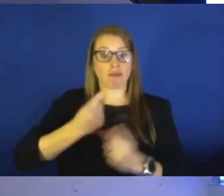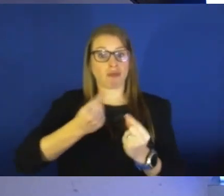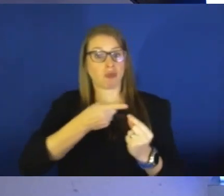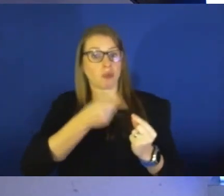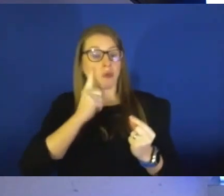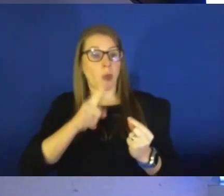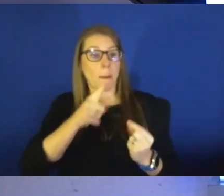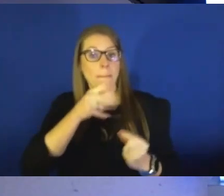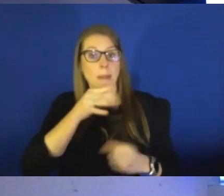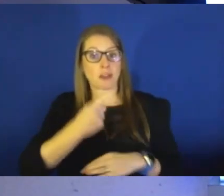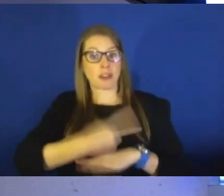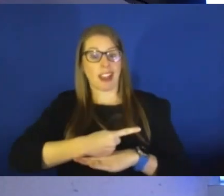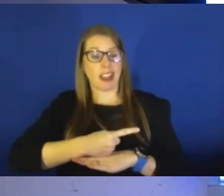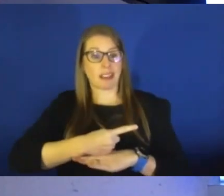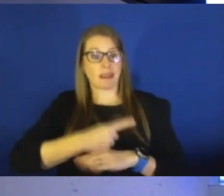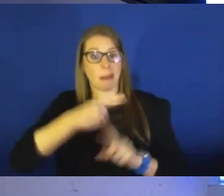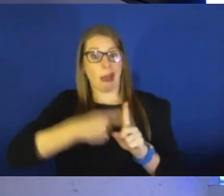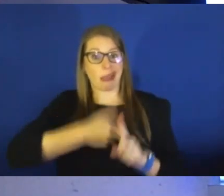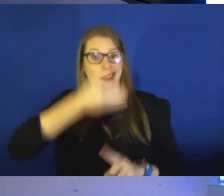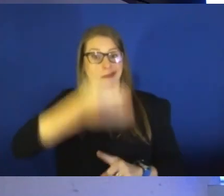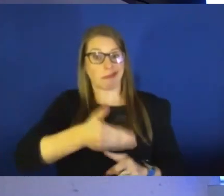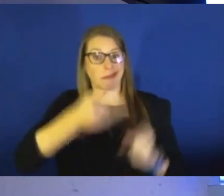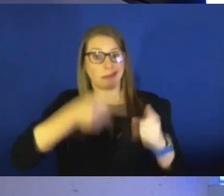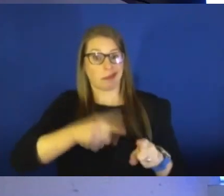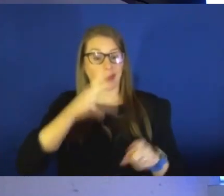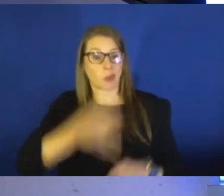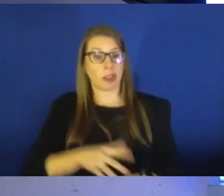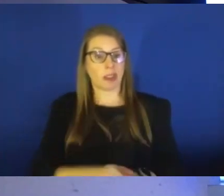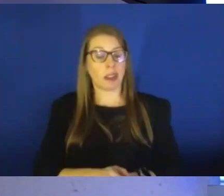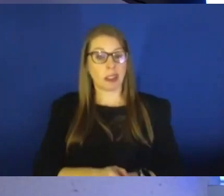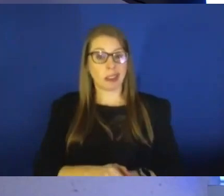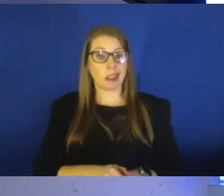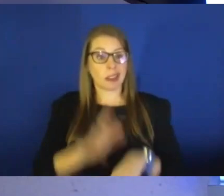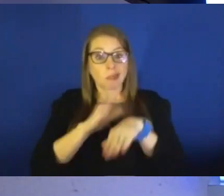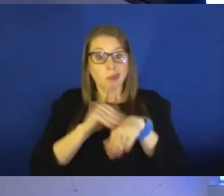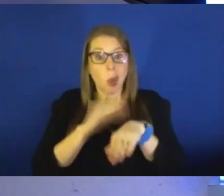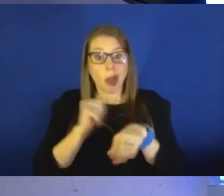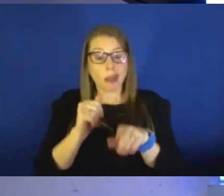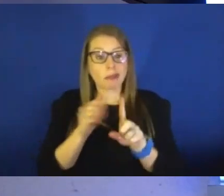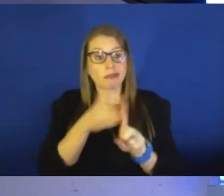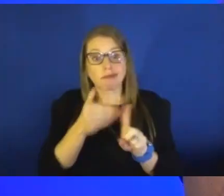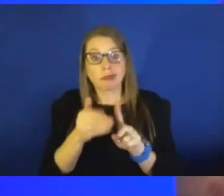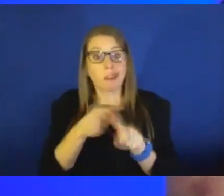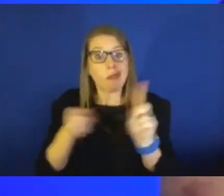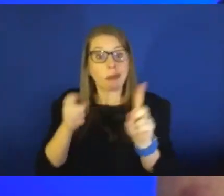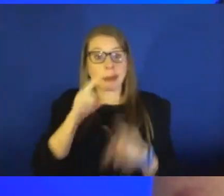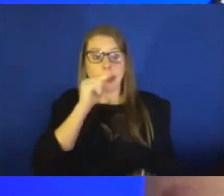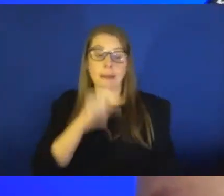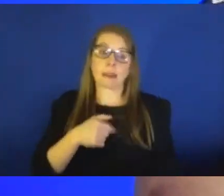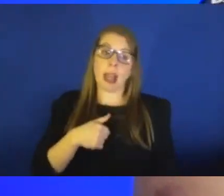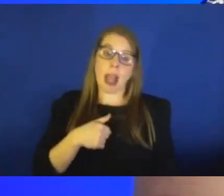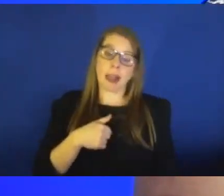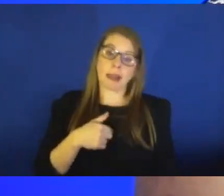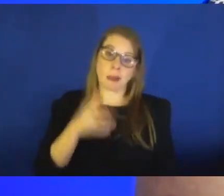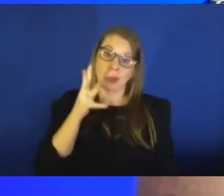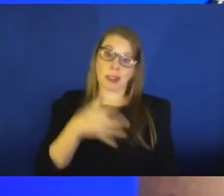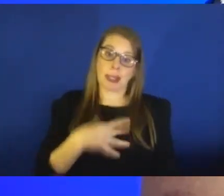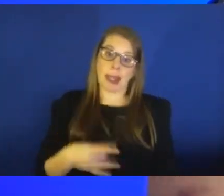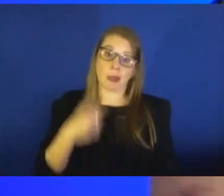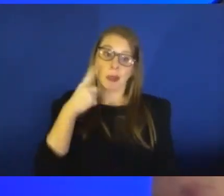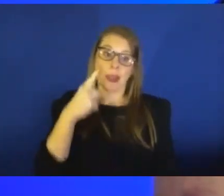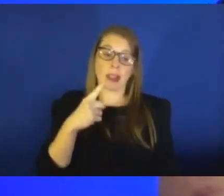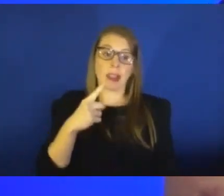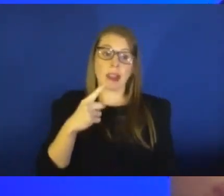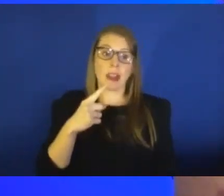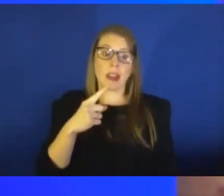about a month. What do you get? Do you get pampered, spoiled from the kiddos? I'd like to think so. But at University of St. Mary, that is our graduation weekend.